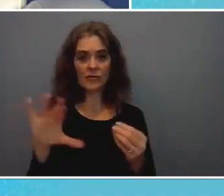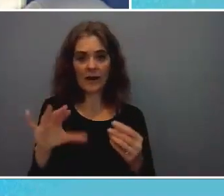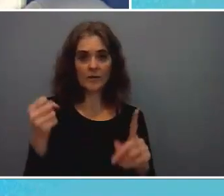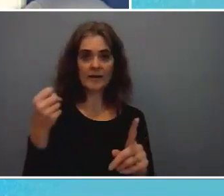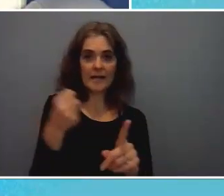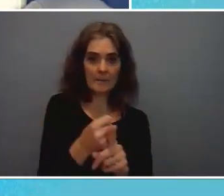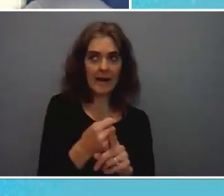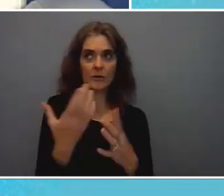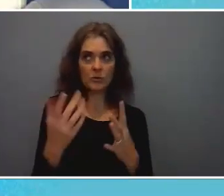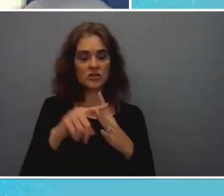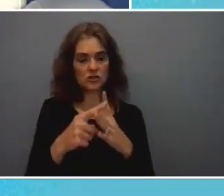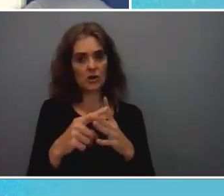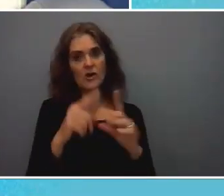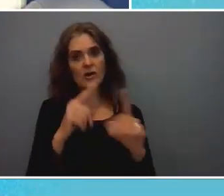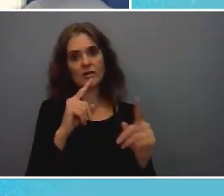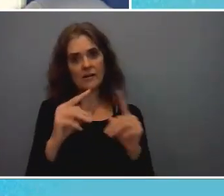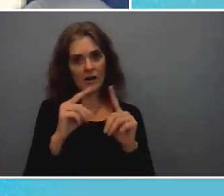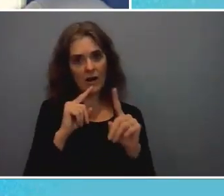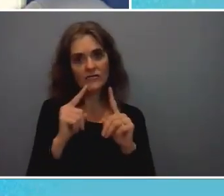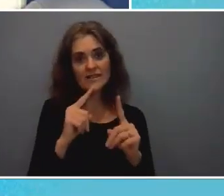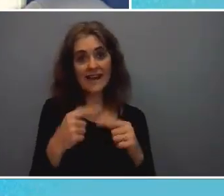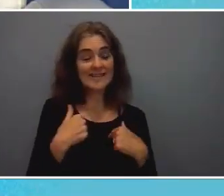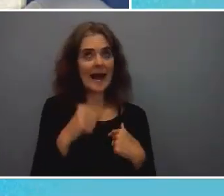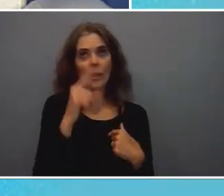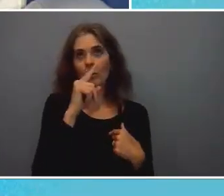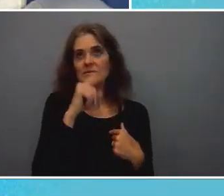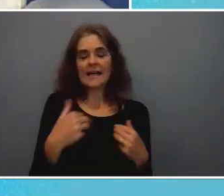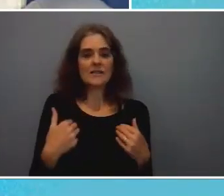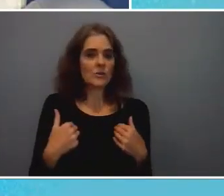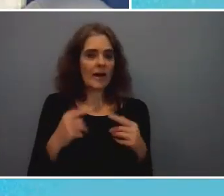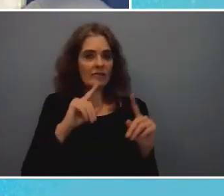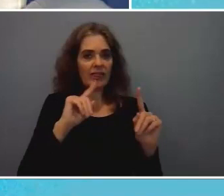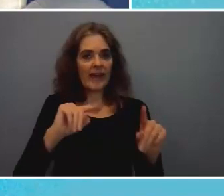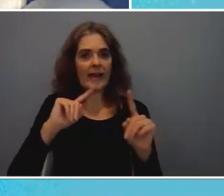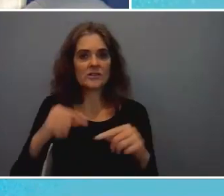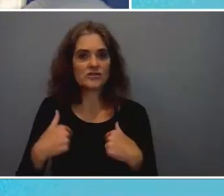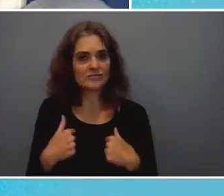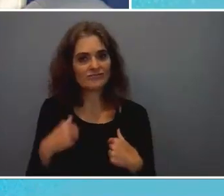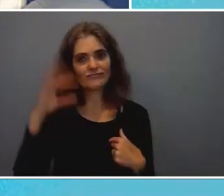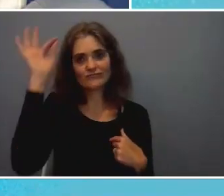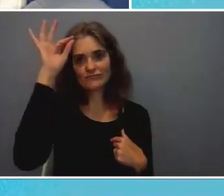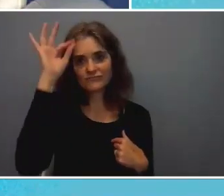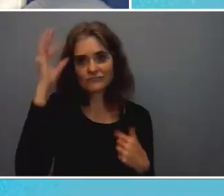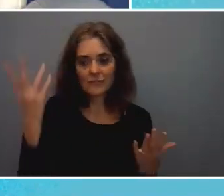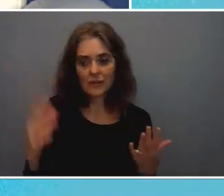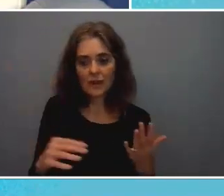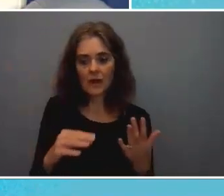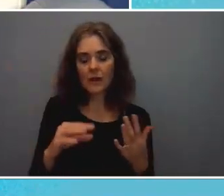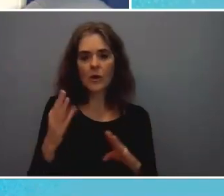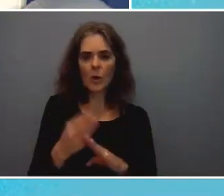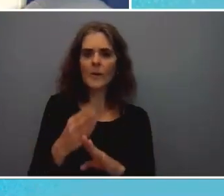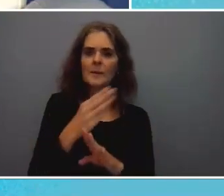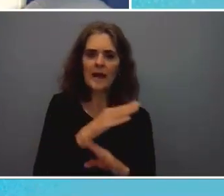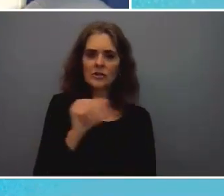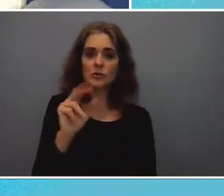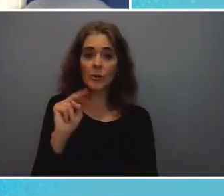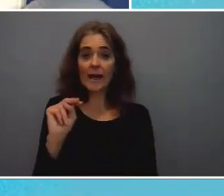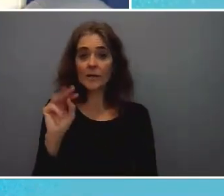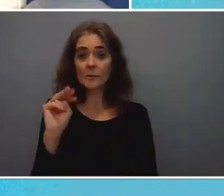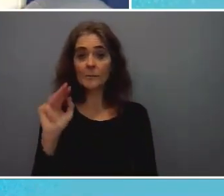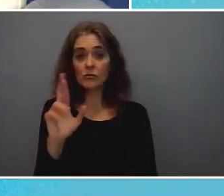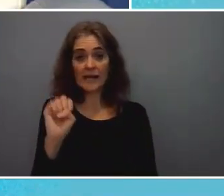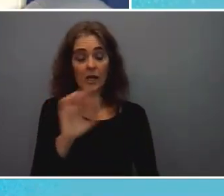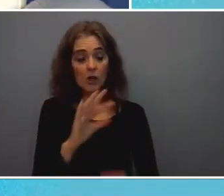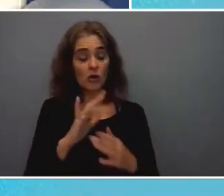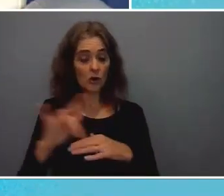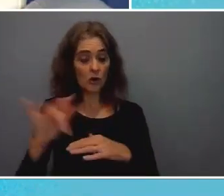will not pretend to have any of the answers more that again going back to ann marie's um earlier statement that's where commute that's where networks